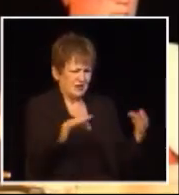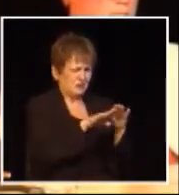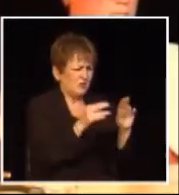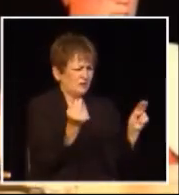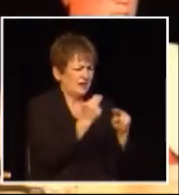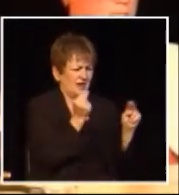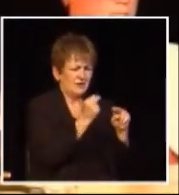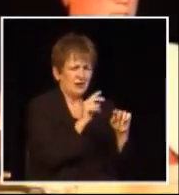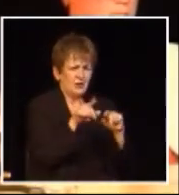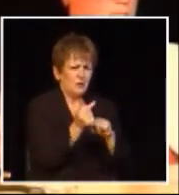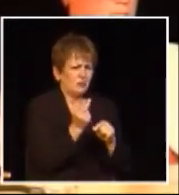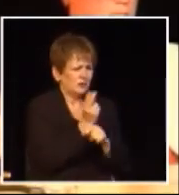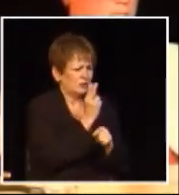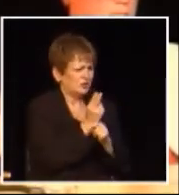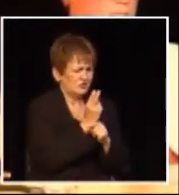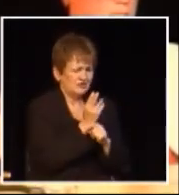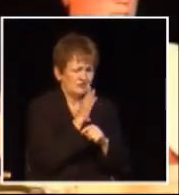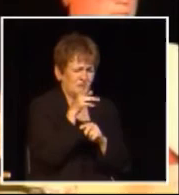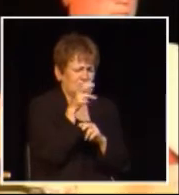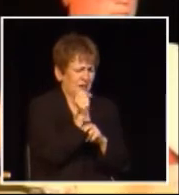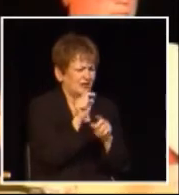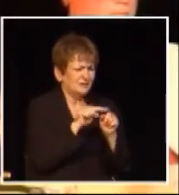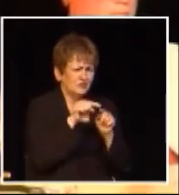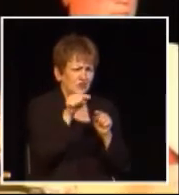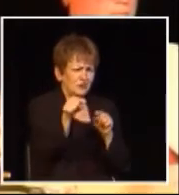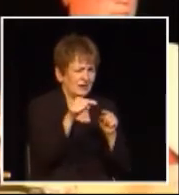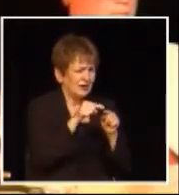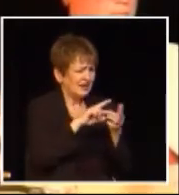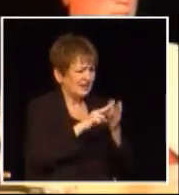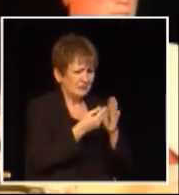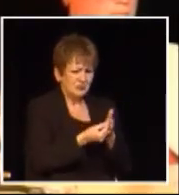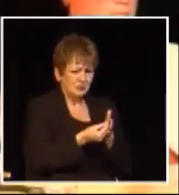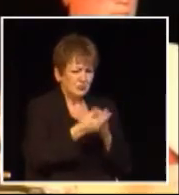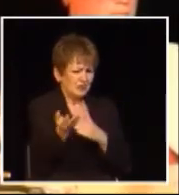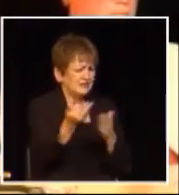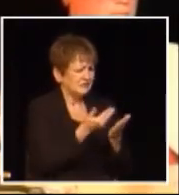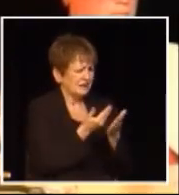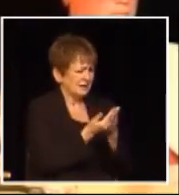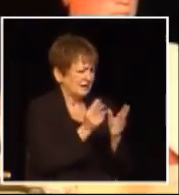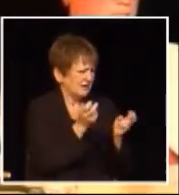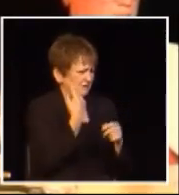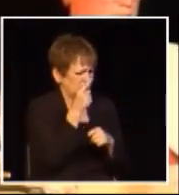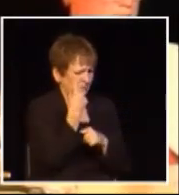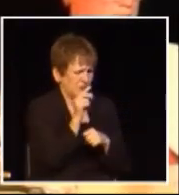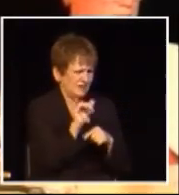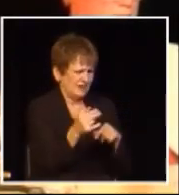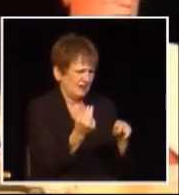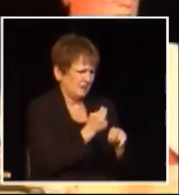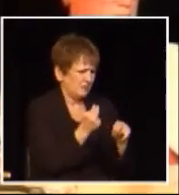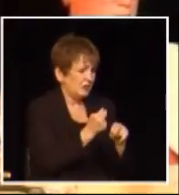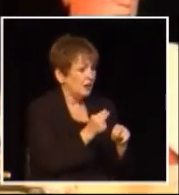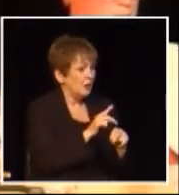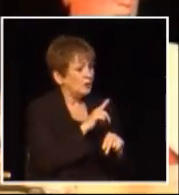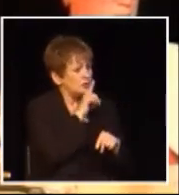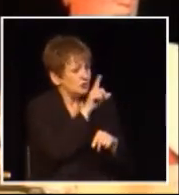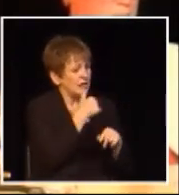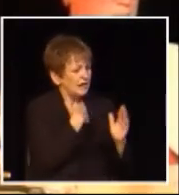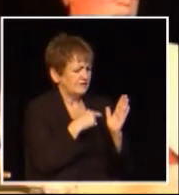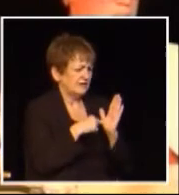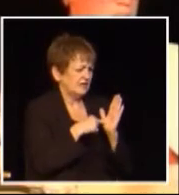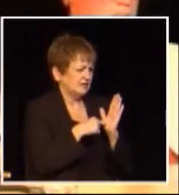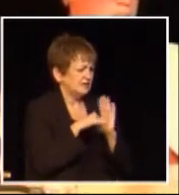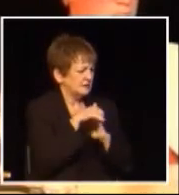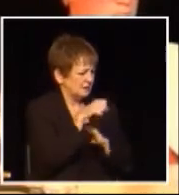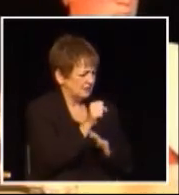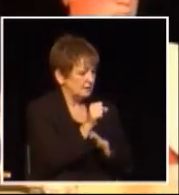when the Olympics started they closed the highway you could only get there by bus so we've seen a lot of money wasted and I guess perhaps that's why we're paying